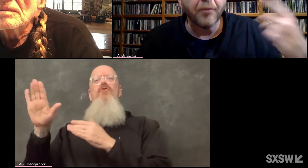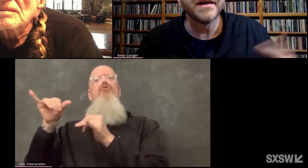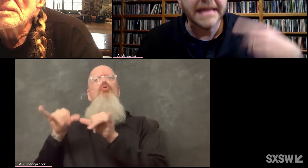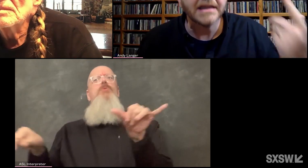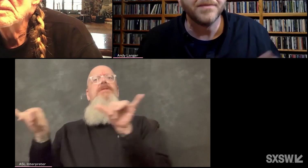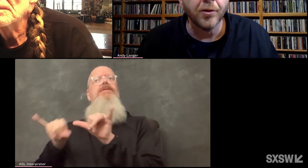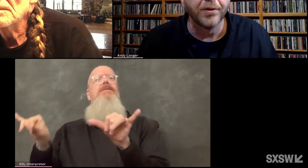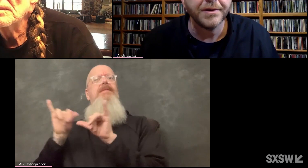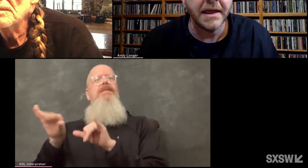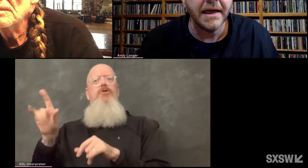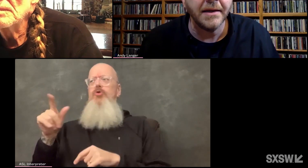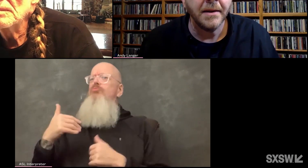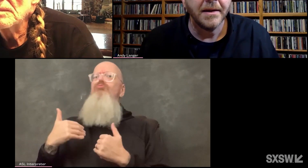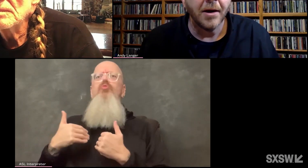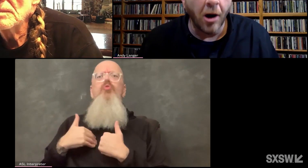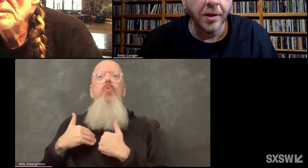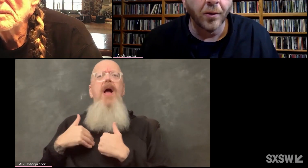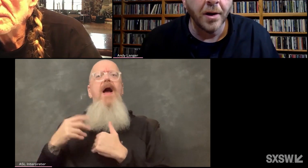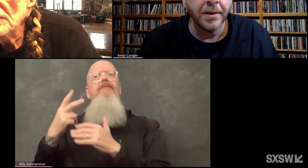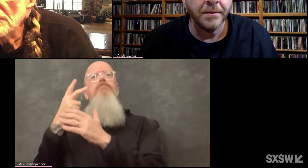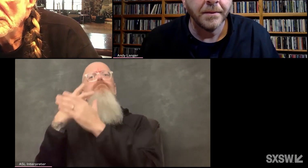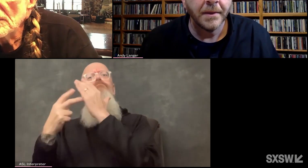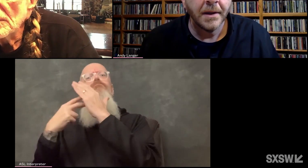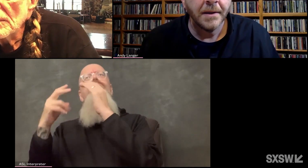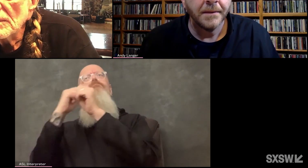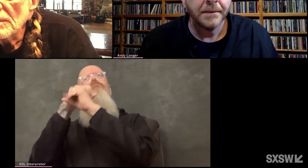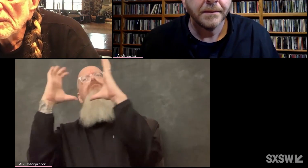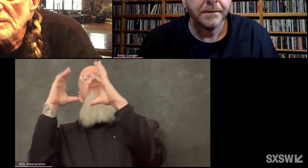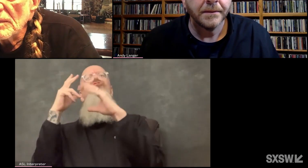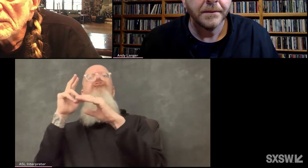you have a predictable routine on the road?